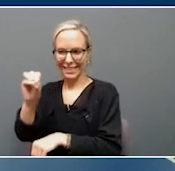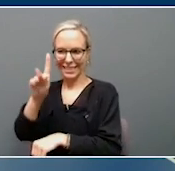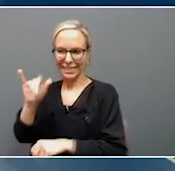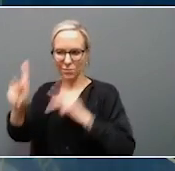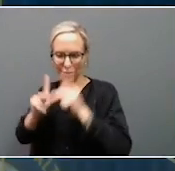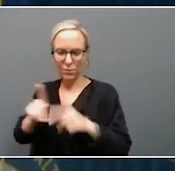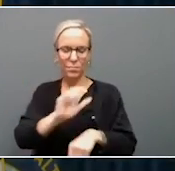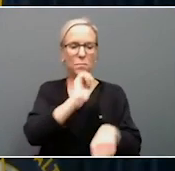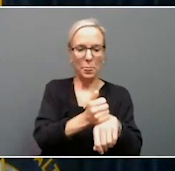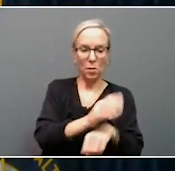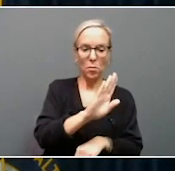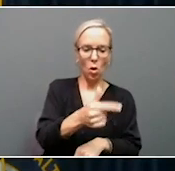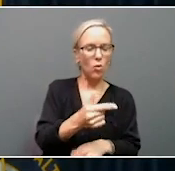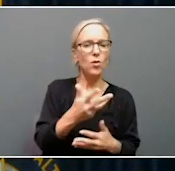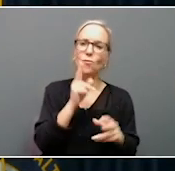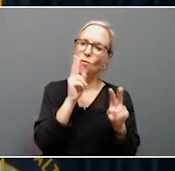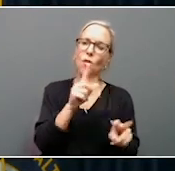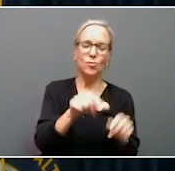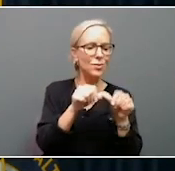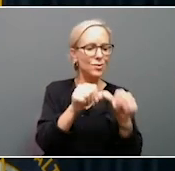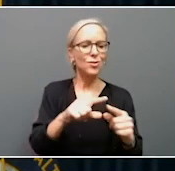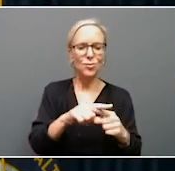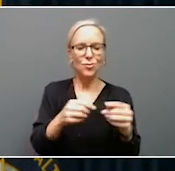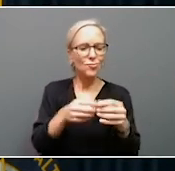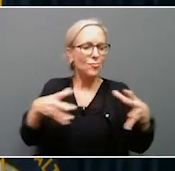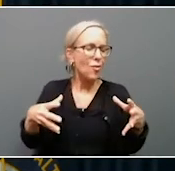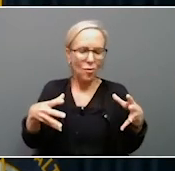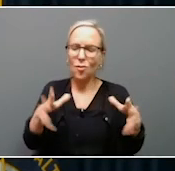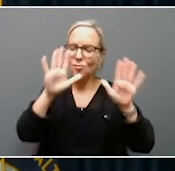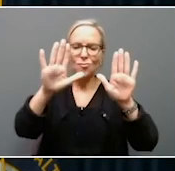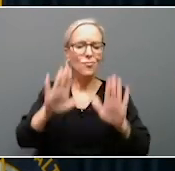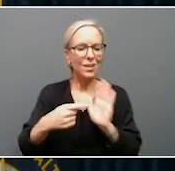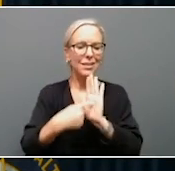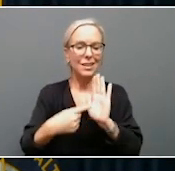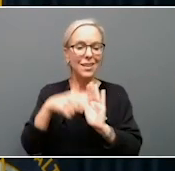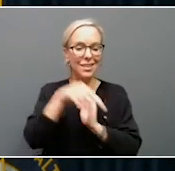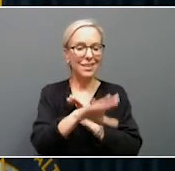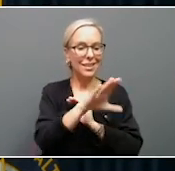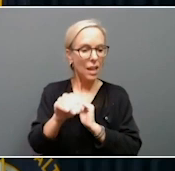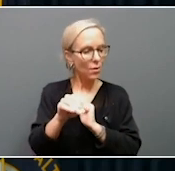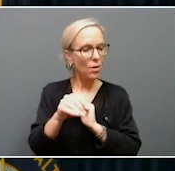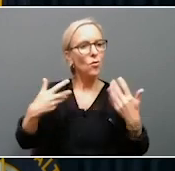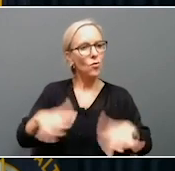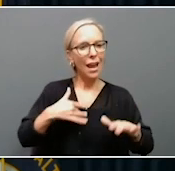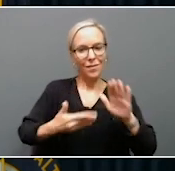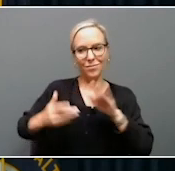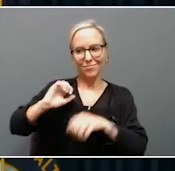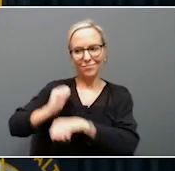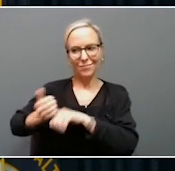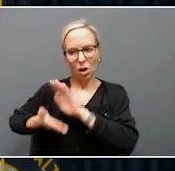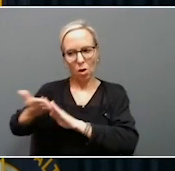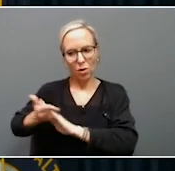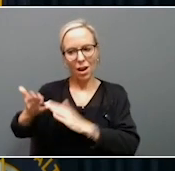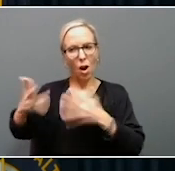Green. I look forward to them continuing to grow and what another great example of a company having had operations in Kentucky, knowing what